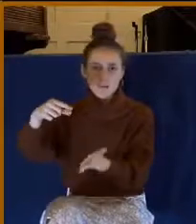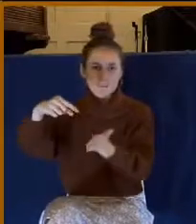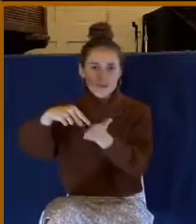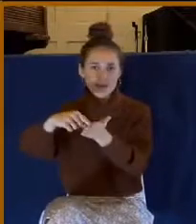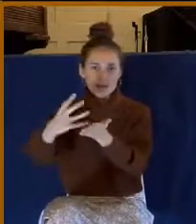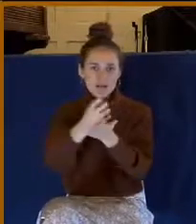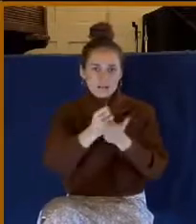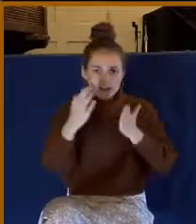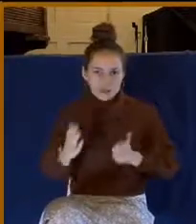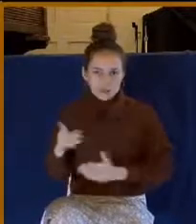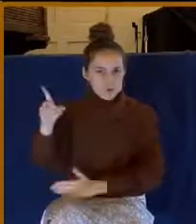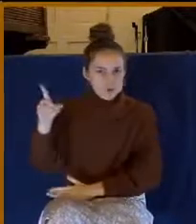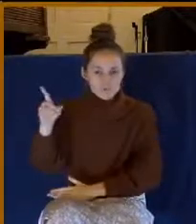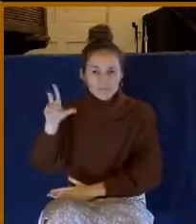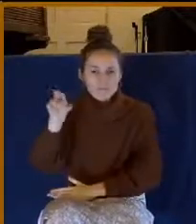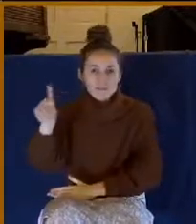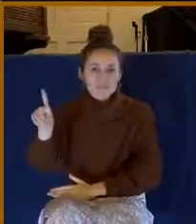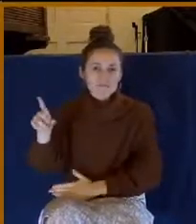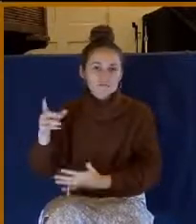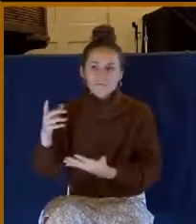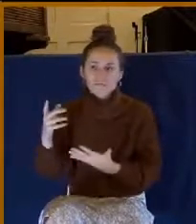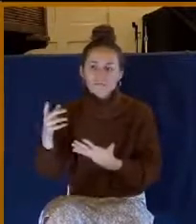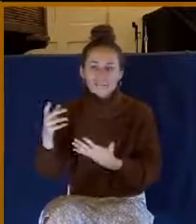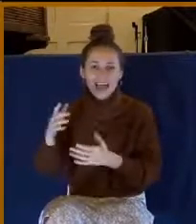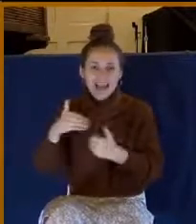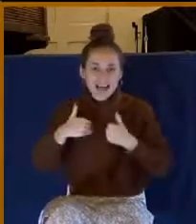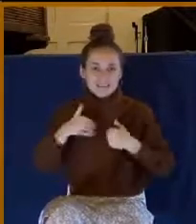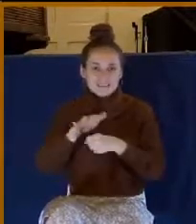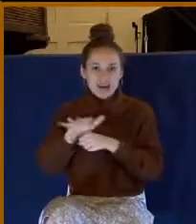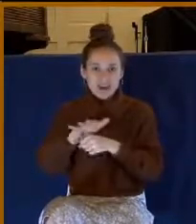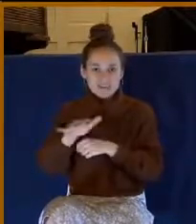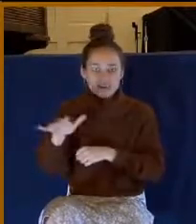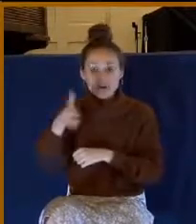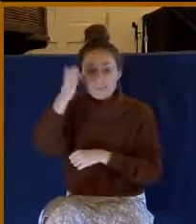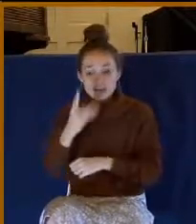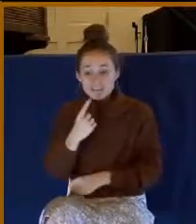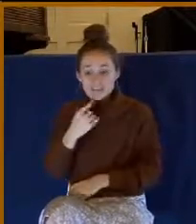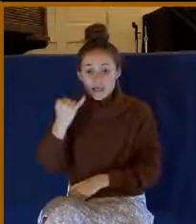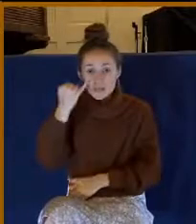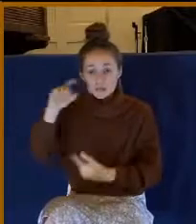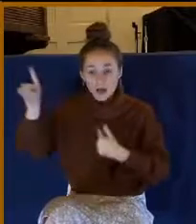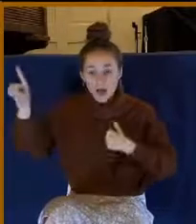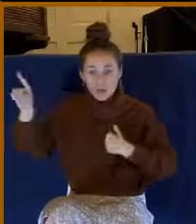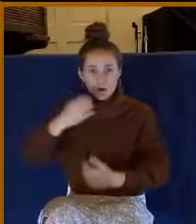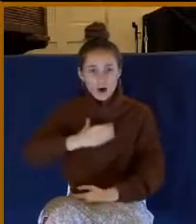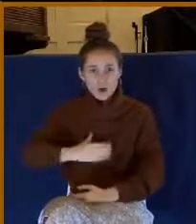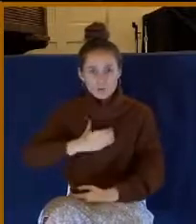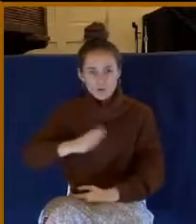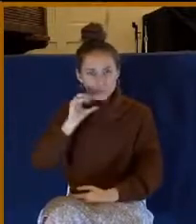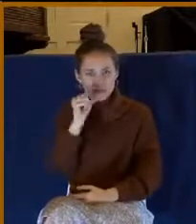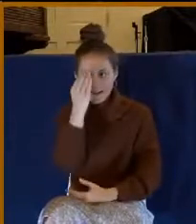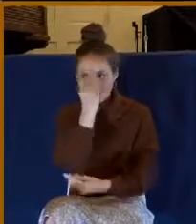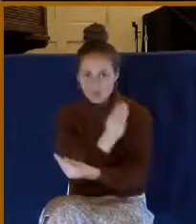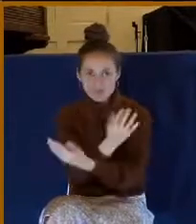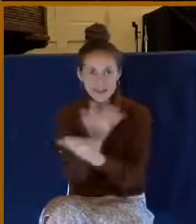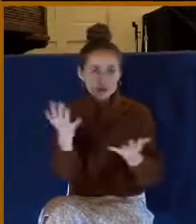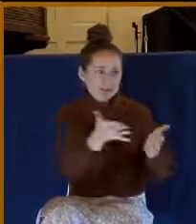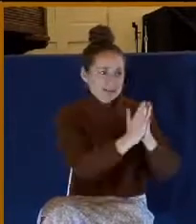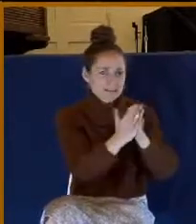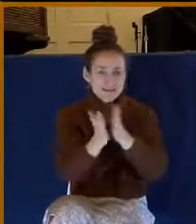God said, I were hungry, I wouldn't tell you because the world is mine and the fullness thereof.